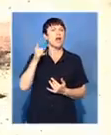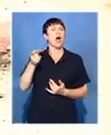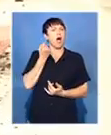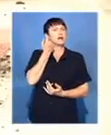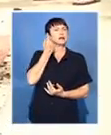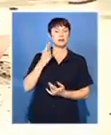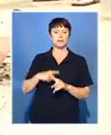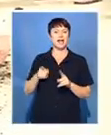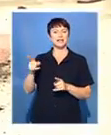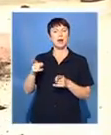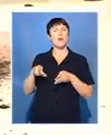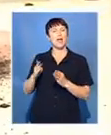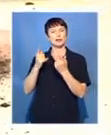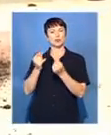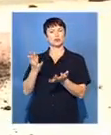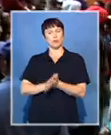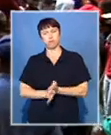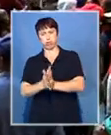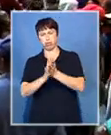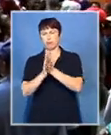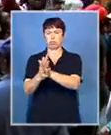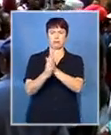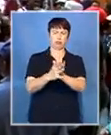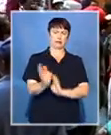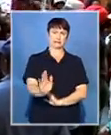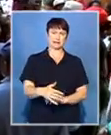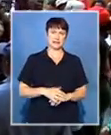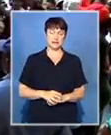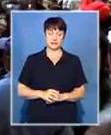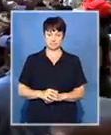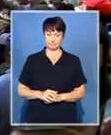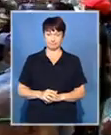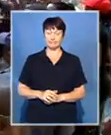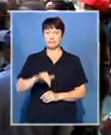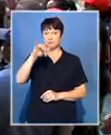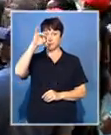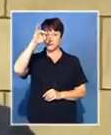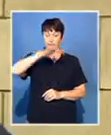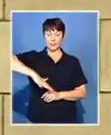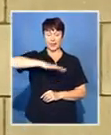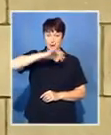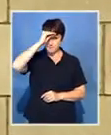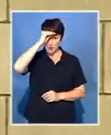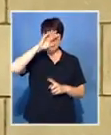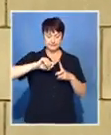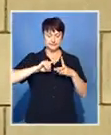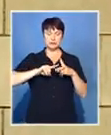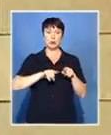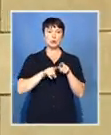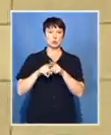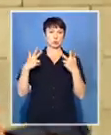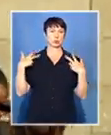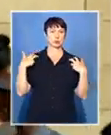Like, vandalising the university's property. Campus security and police defused the situation. In a statement, the